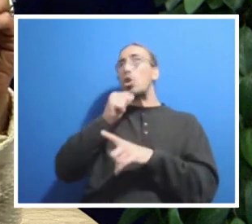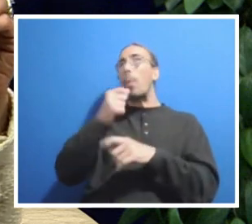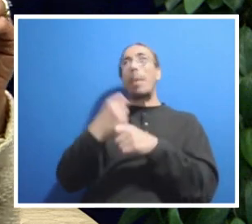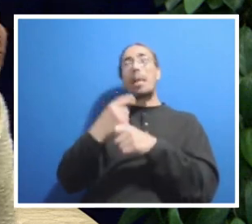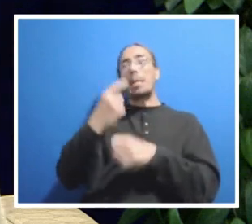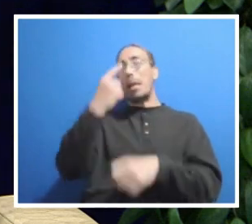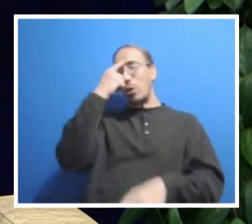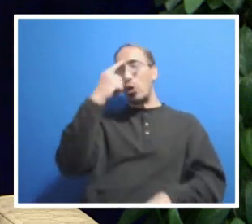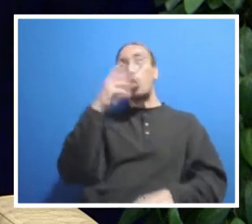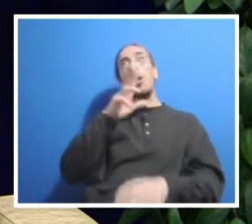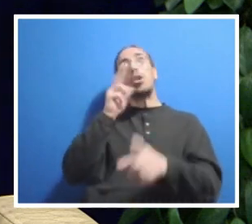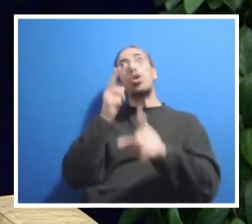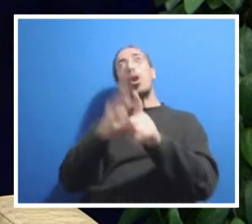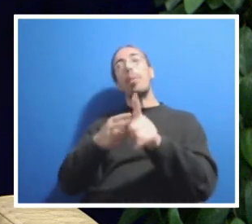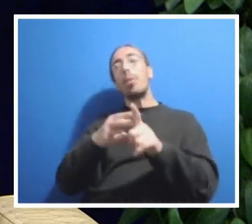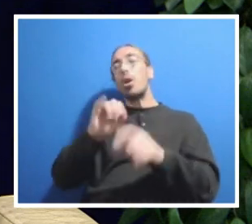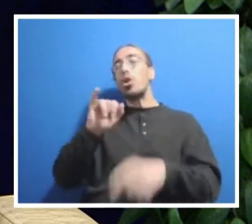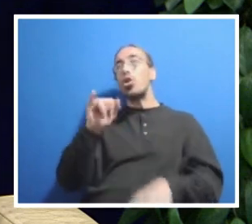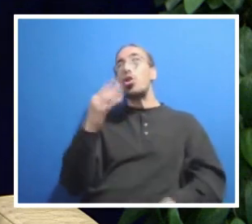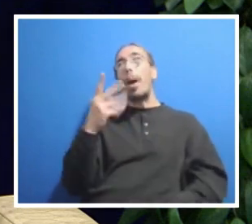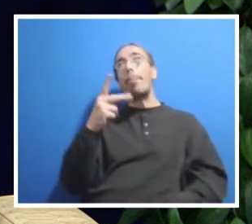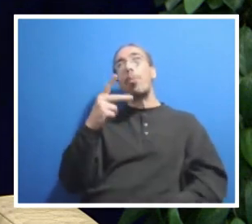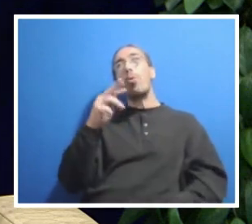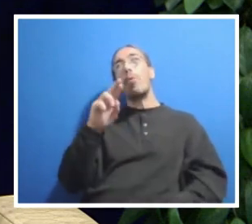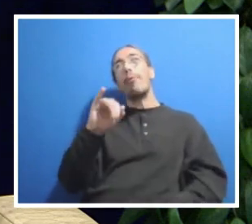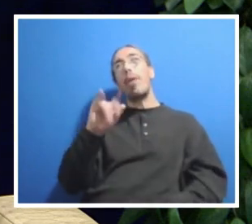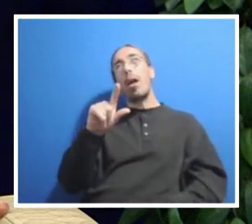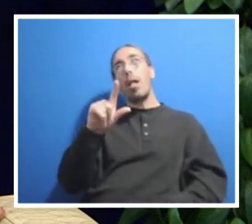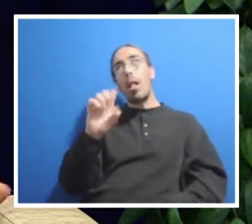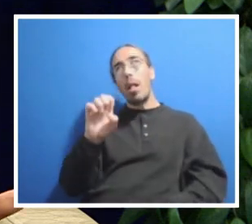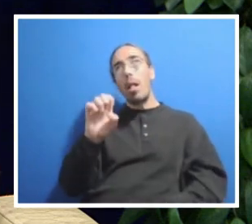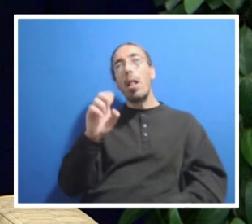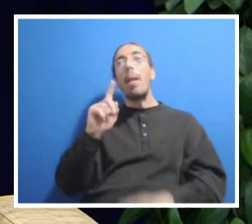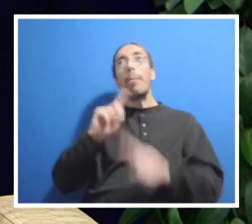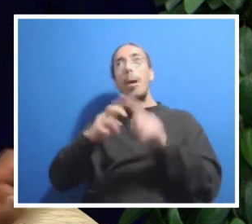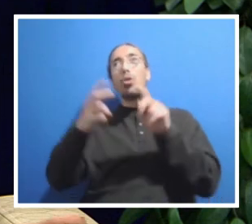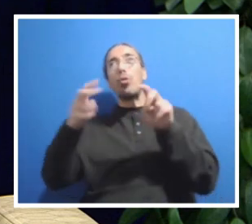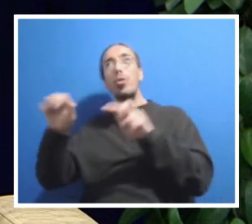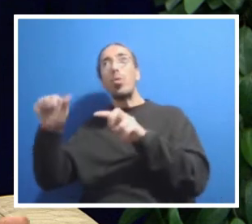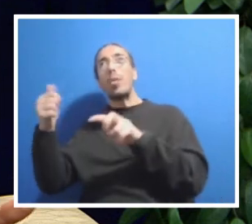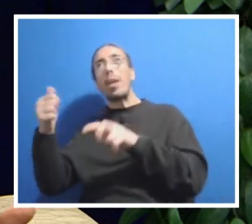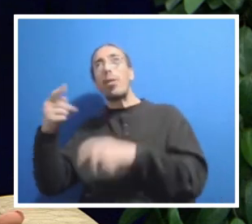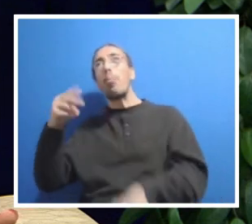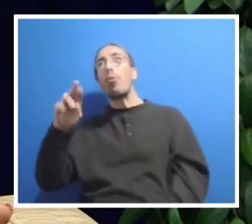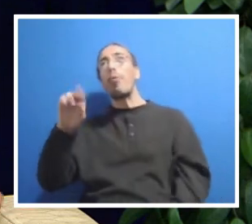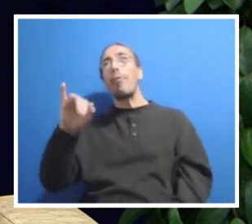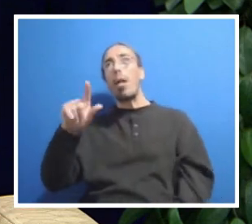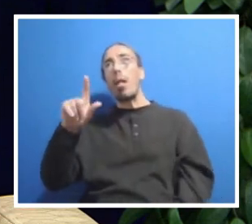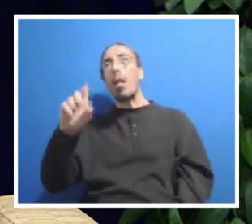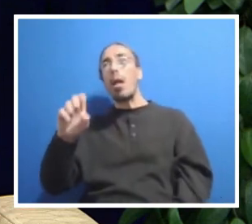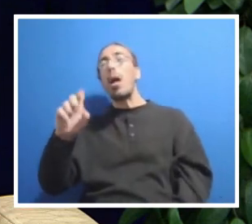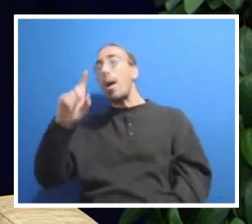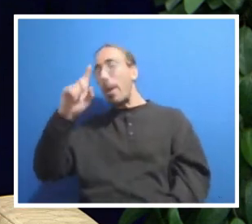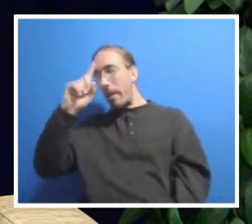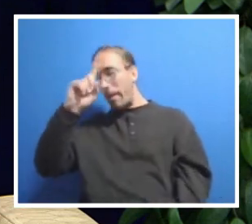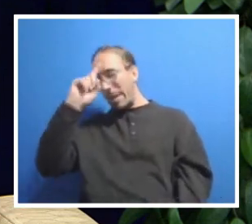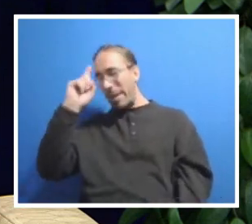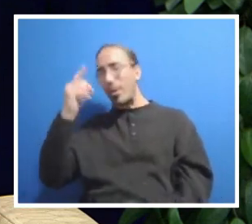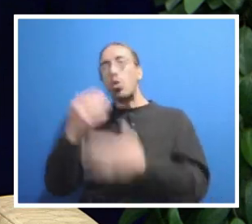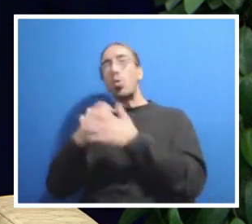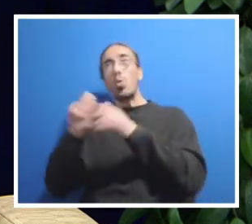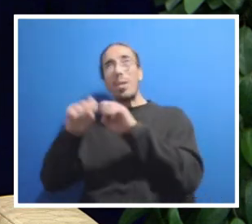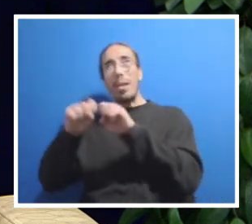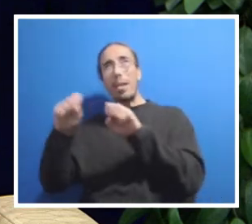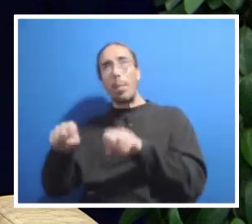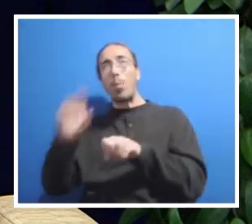this job profile now, and we're going to move you to this job profile. Because in the new system, we're going to have all new job profiles. So, what we